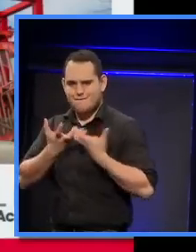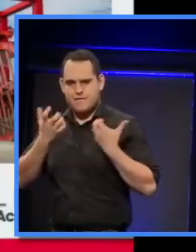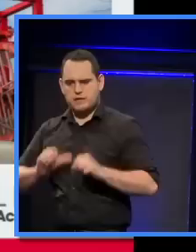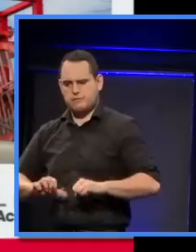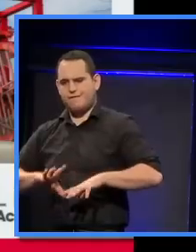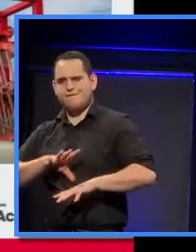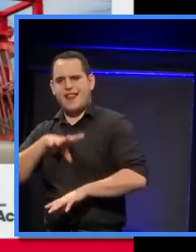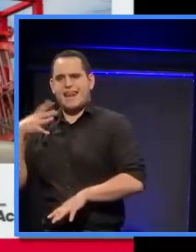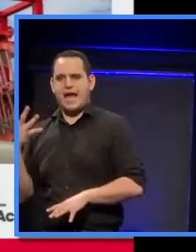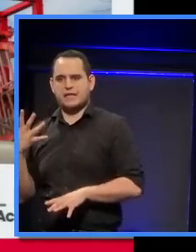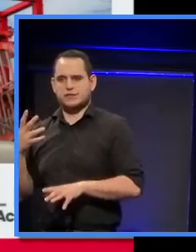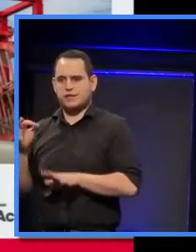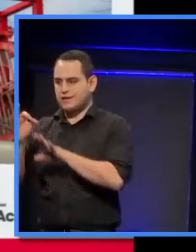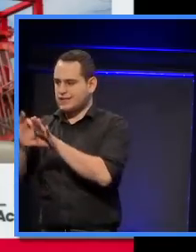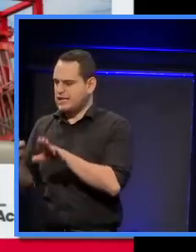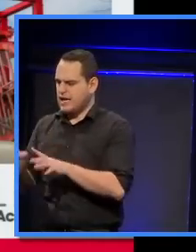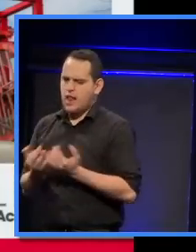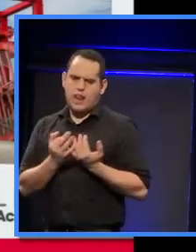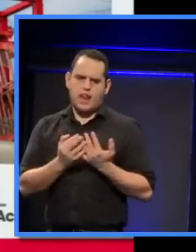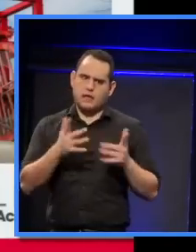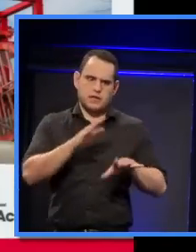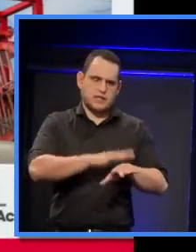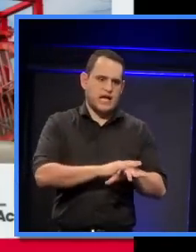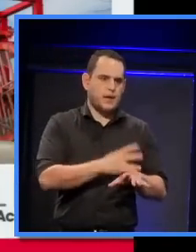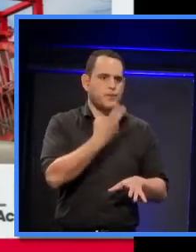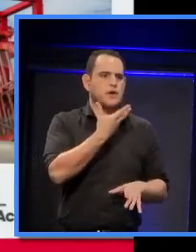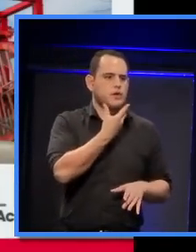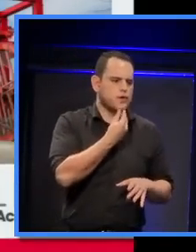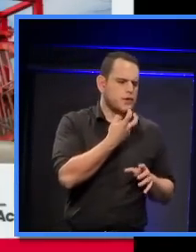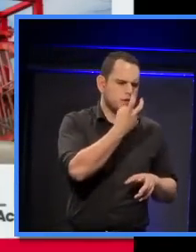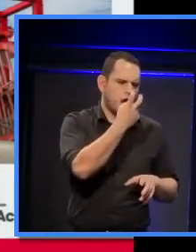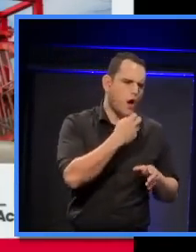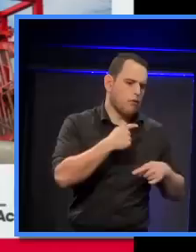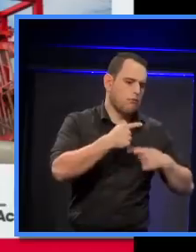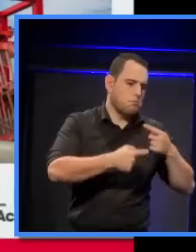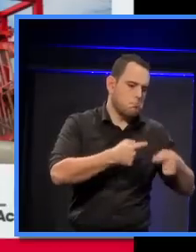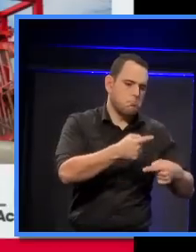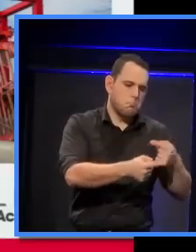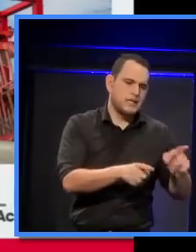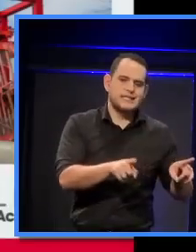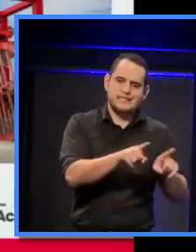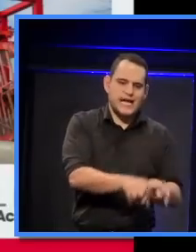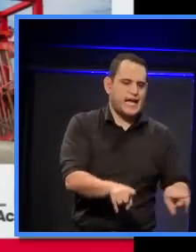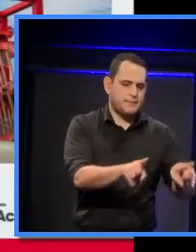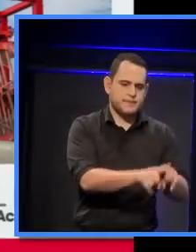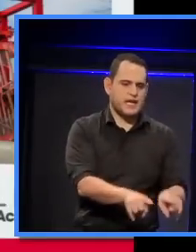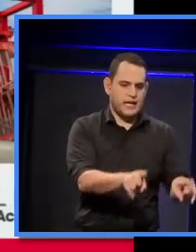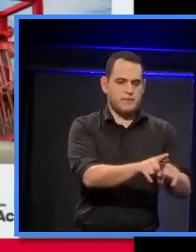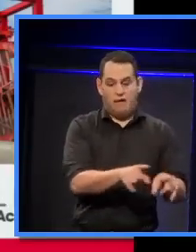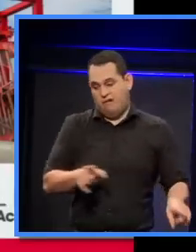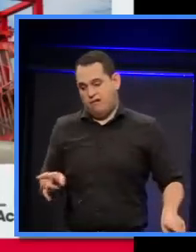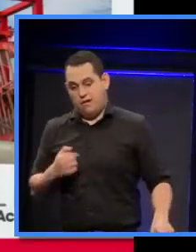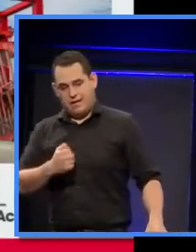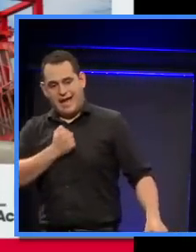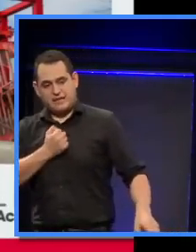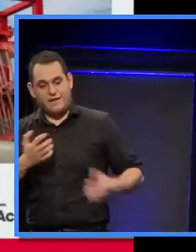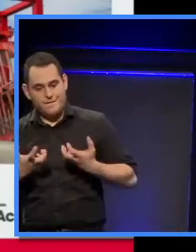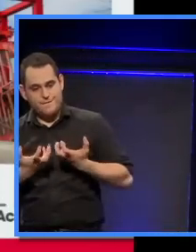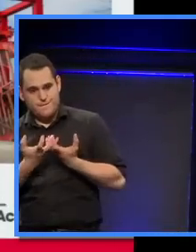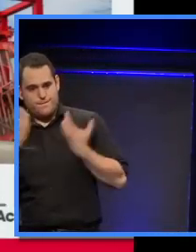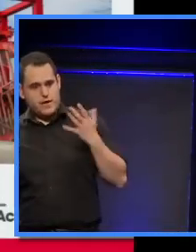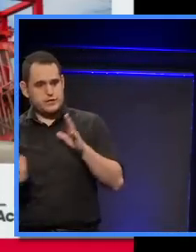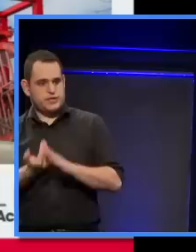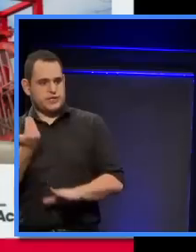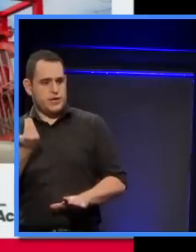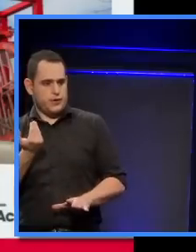A lot of acousticians stick with conventional designs that they know work and they tell the architect how it should be. And Jean Nouvel had had